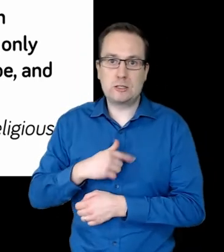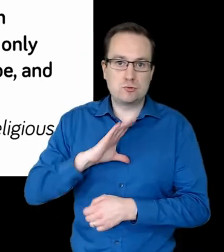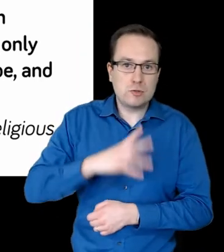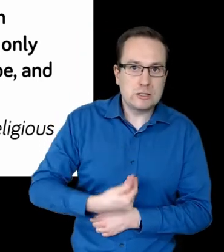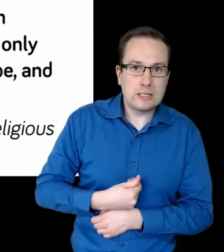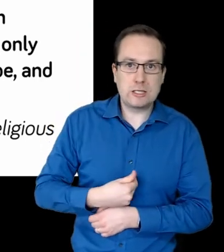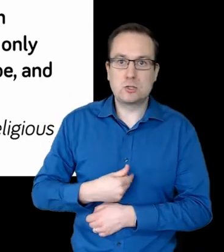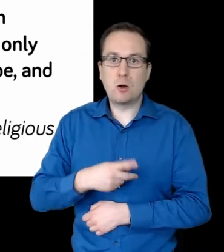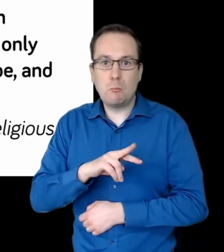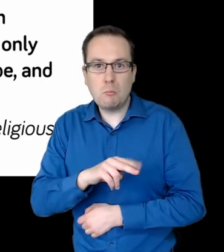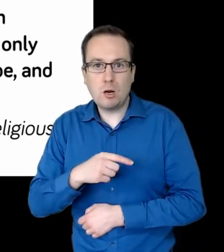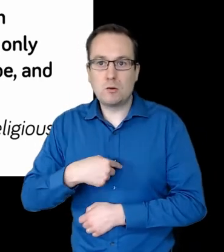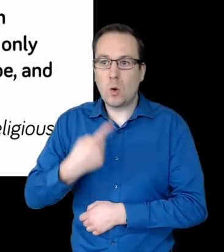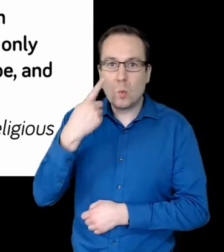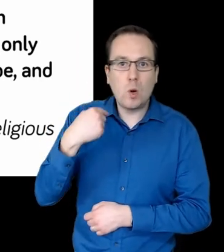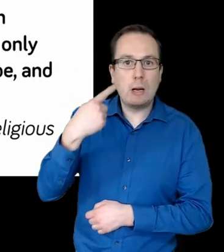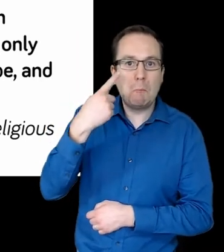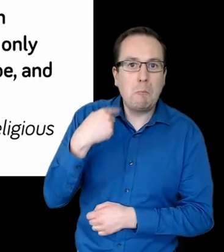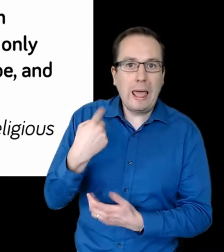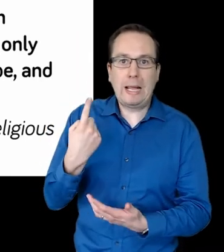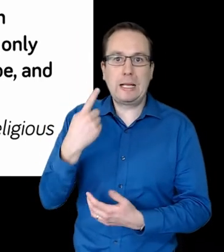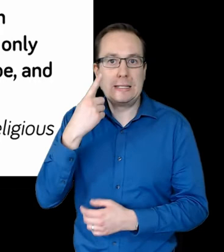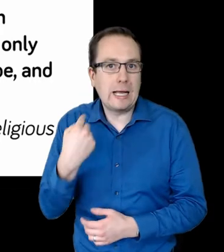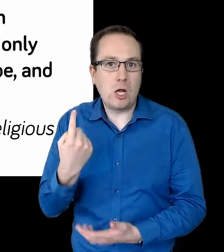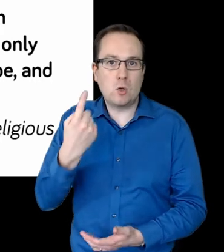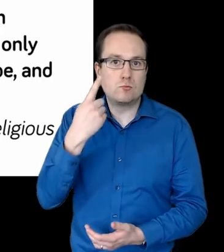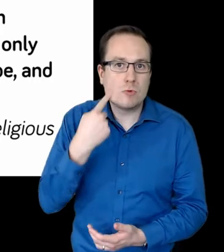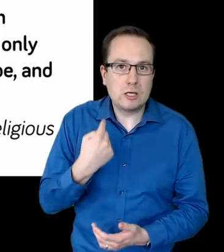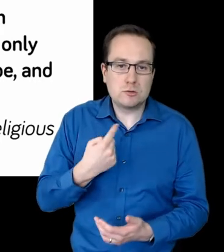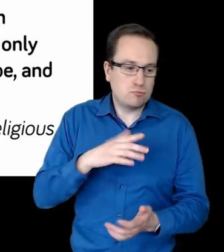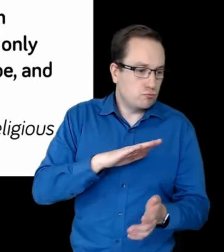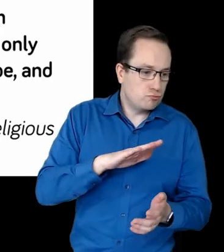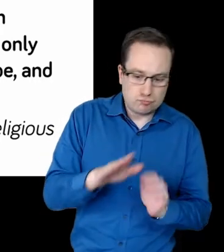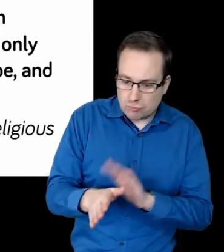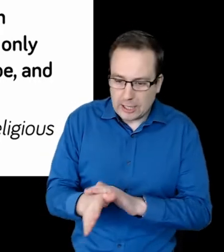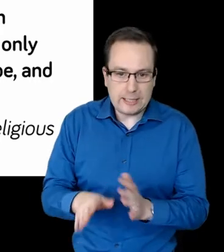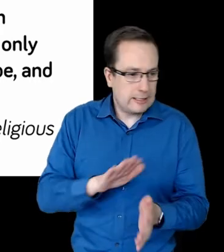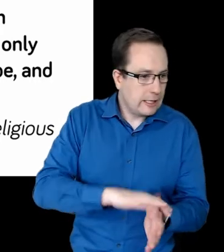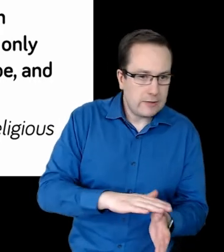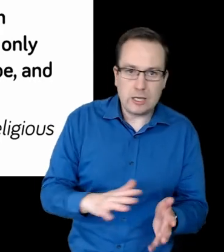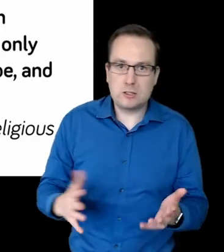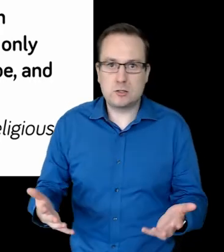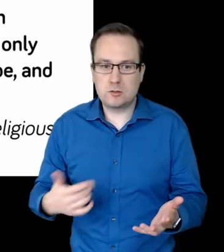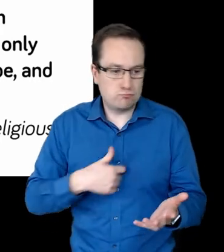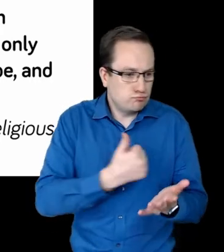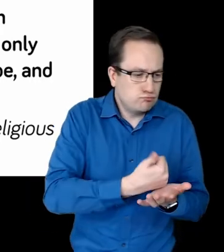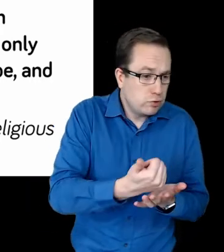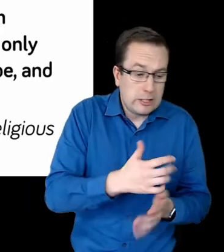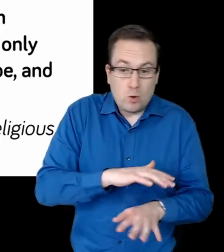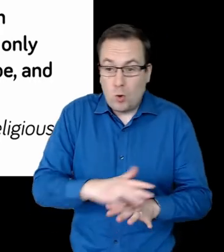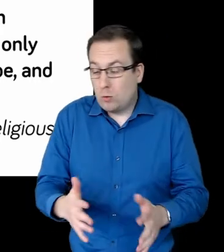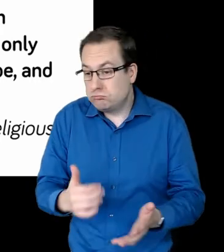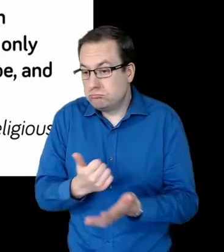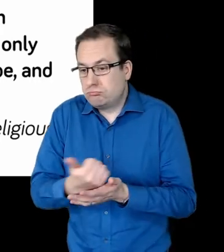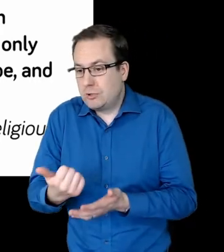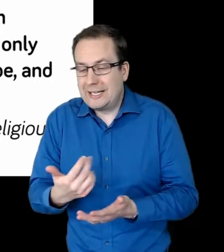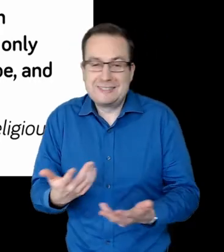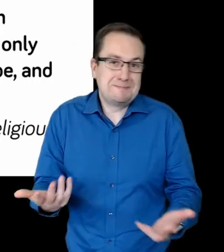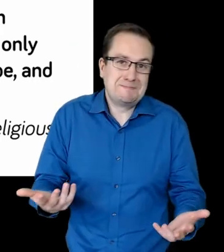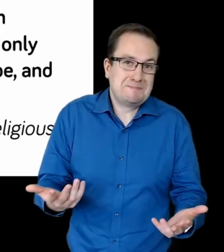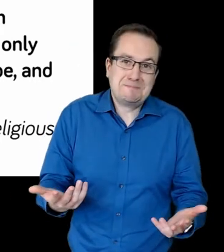bisexual, white or black, yellow or brown, left handed or right handed, brilliant or not quite so brilliant.